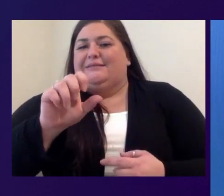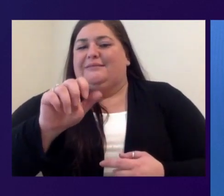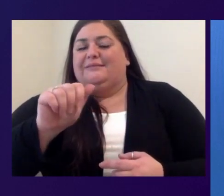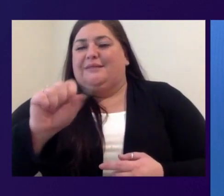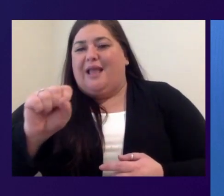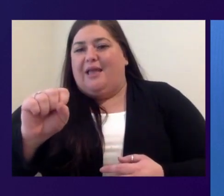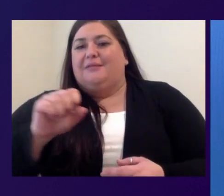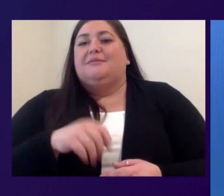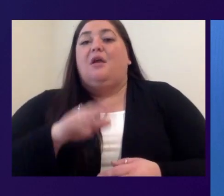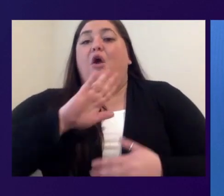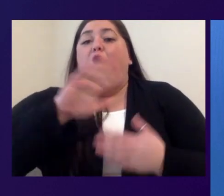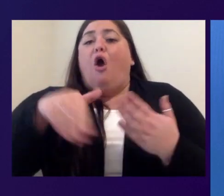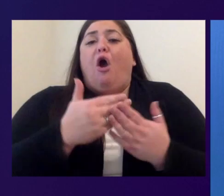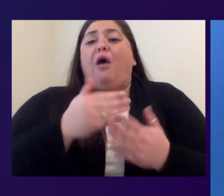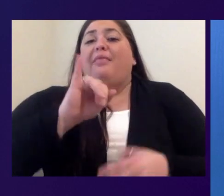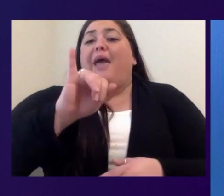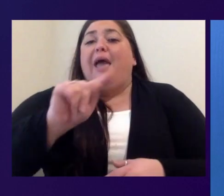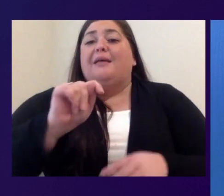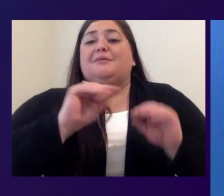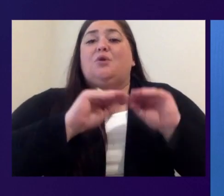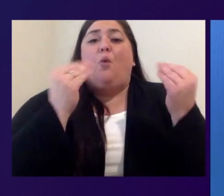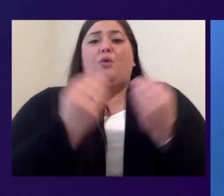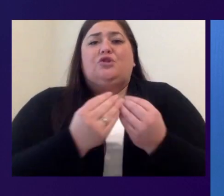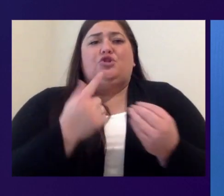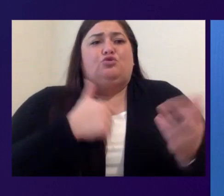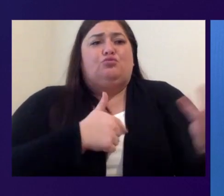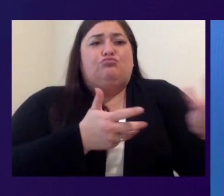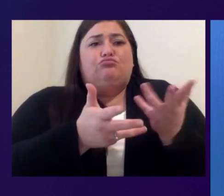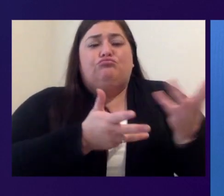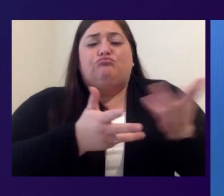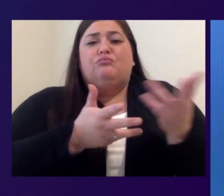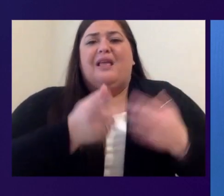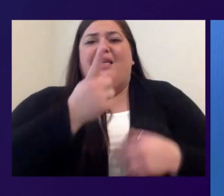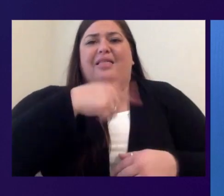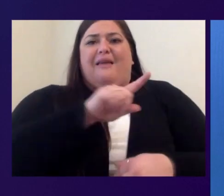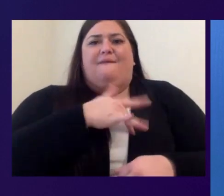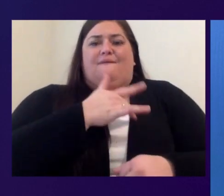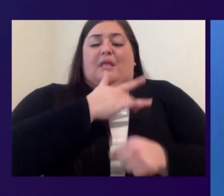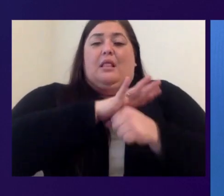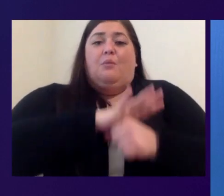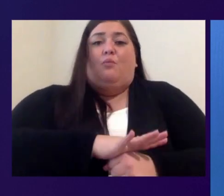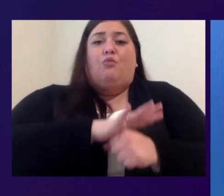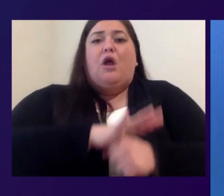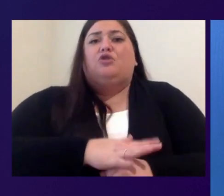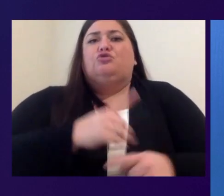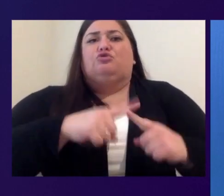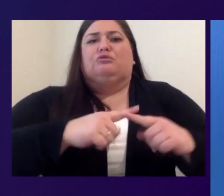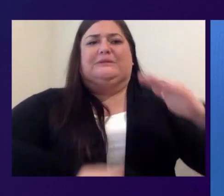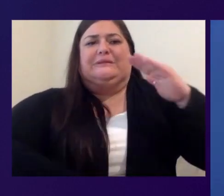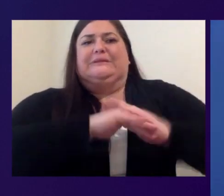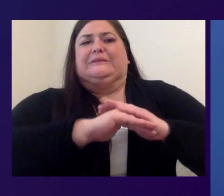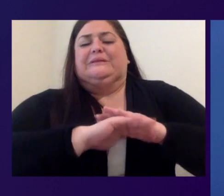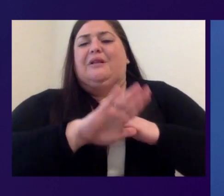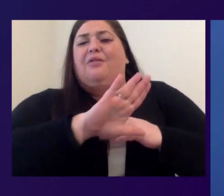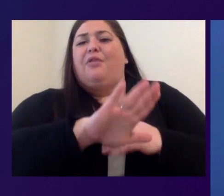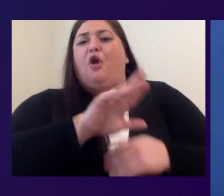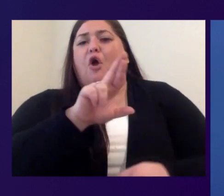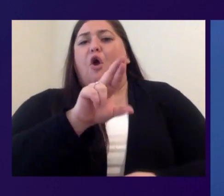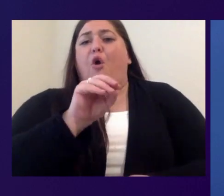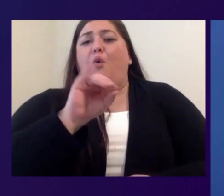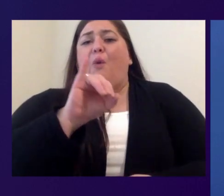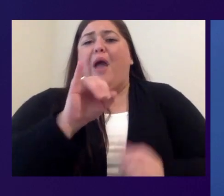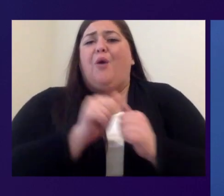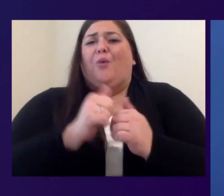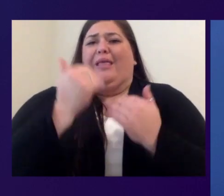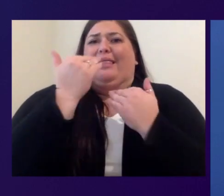the IT organizations that we talk to are under pressure to maximize the ROI of limited resources that they have at